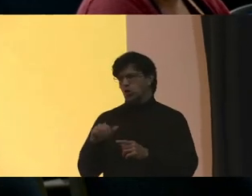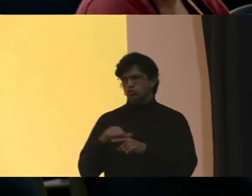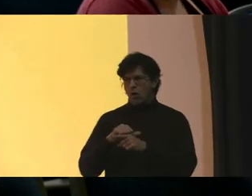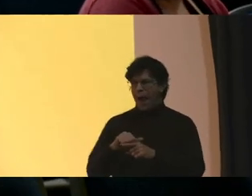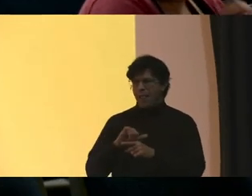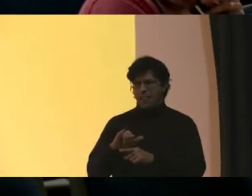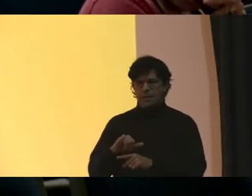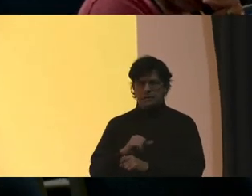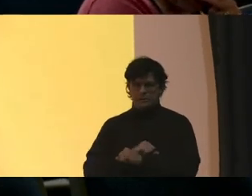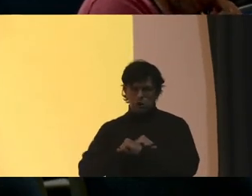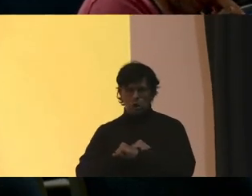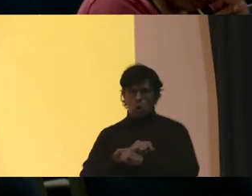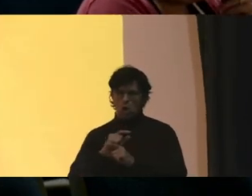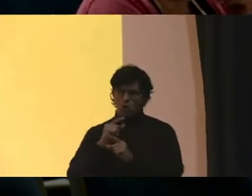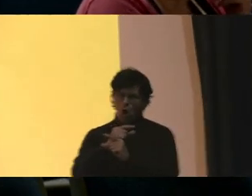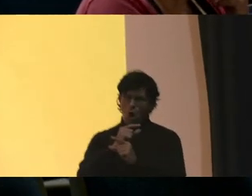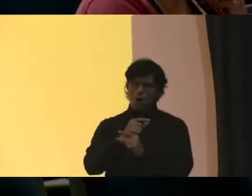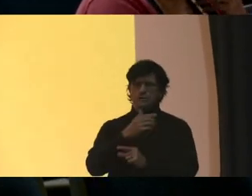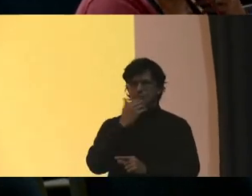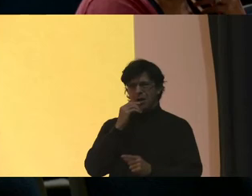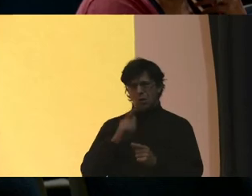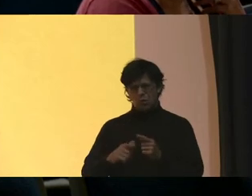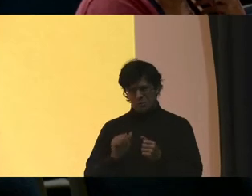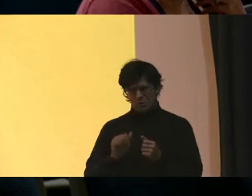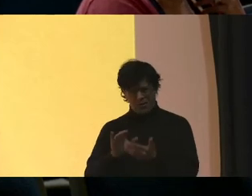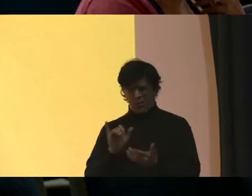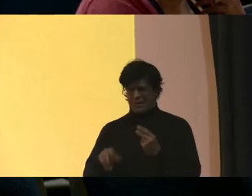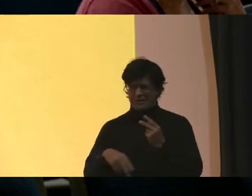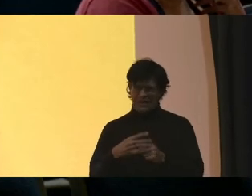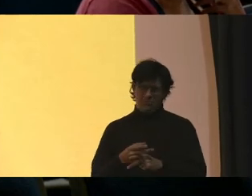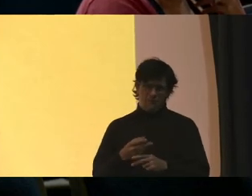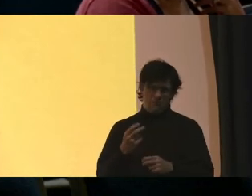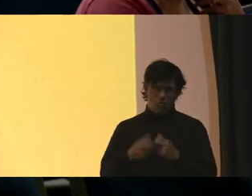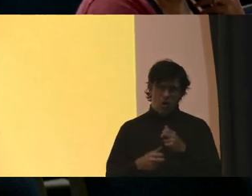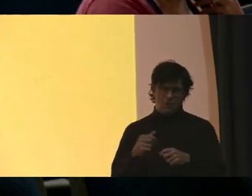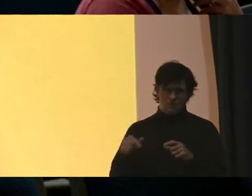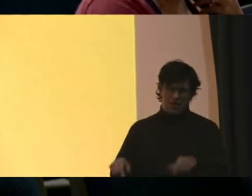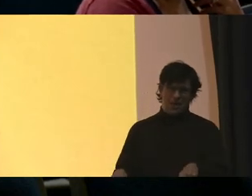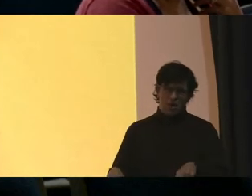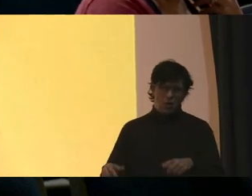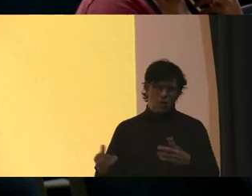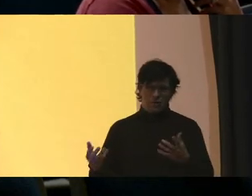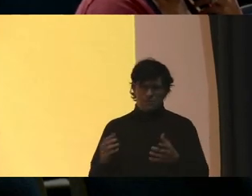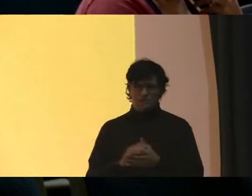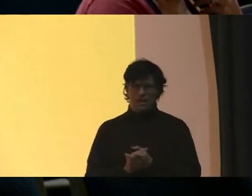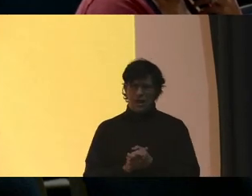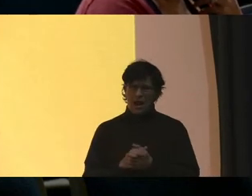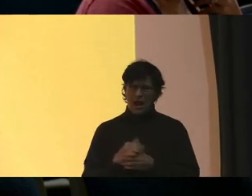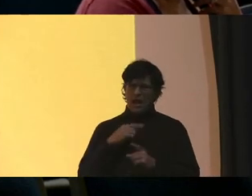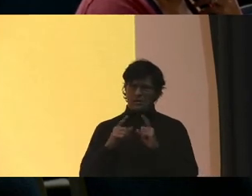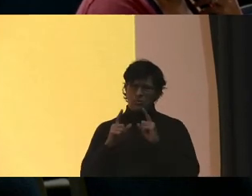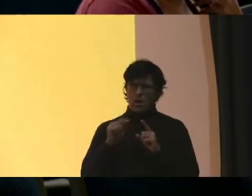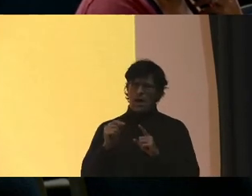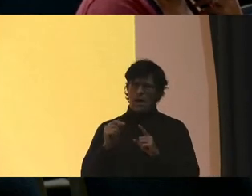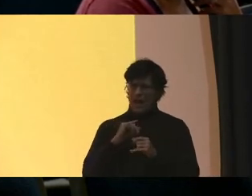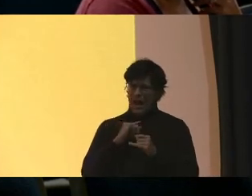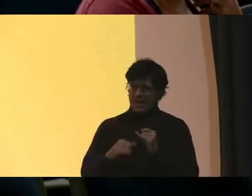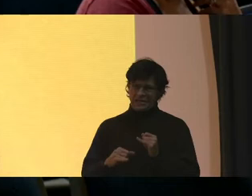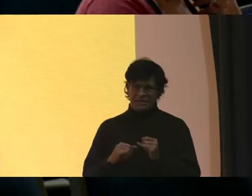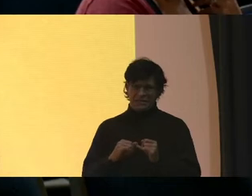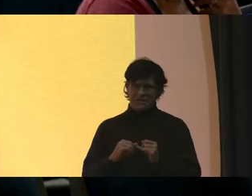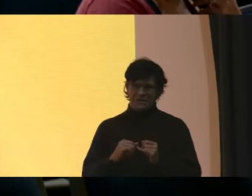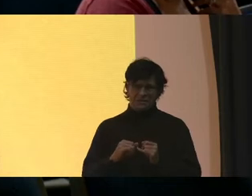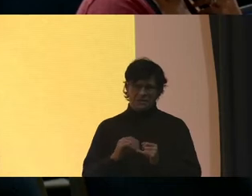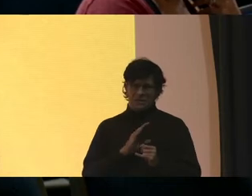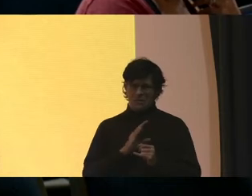security guards better to be able to deal with this type of problem here? I spoke at the last board meeting, at one of